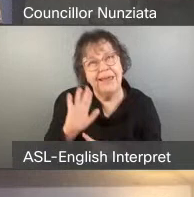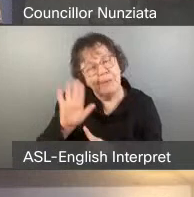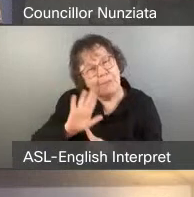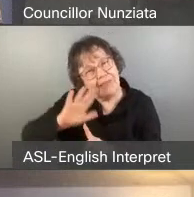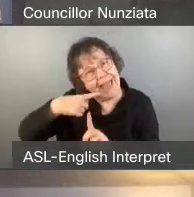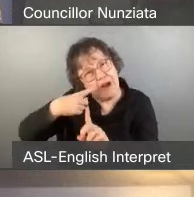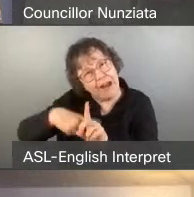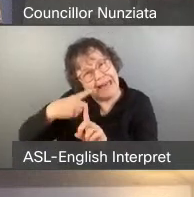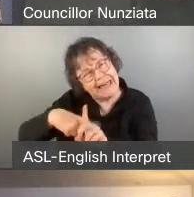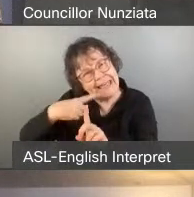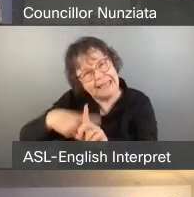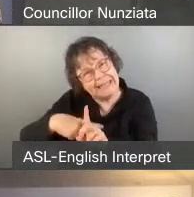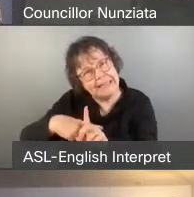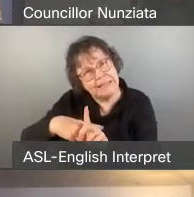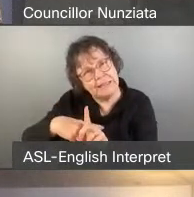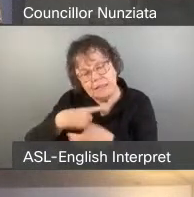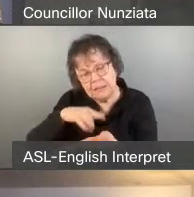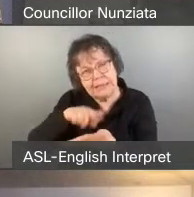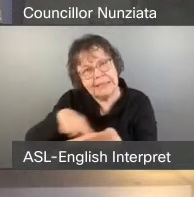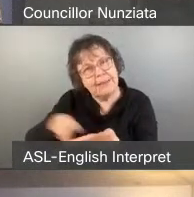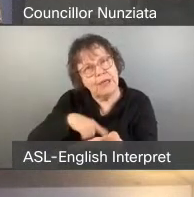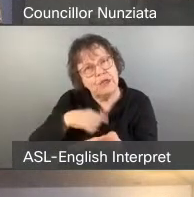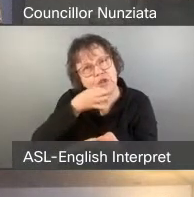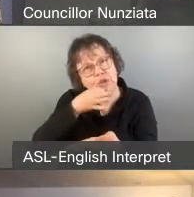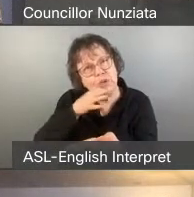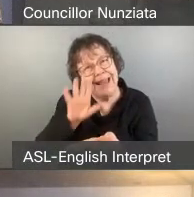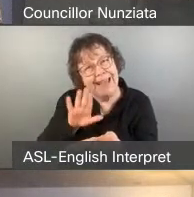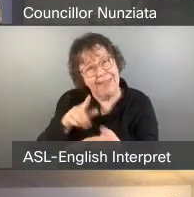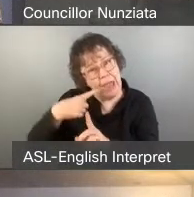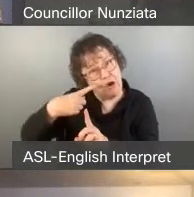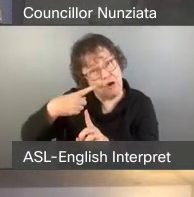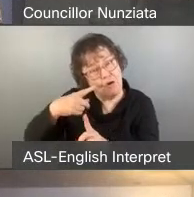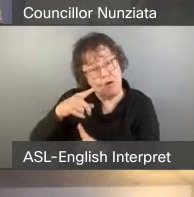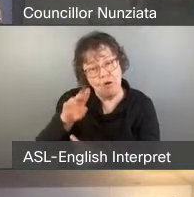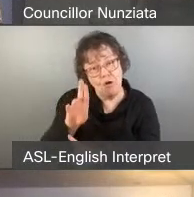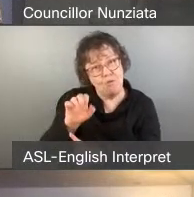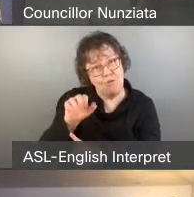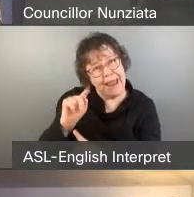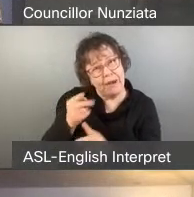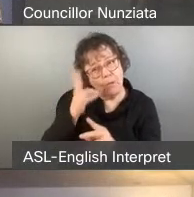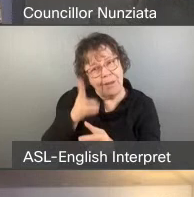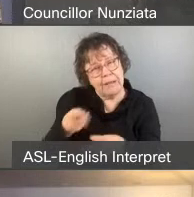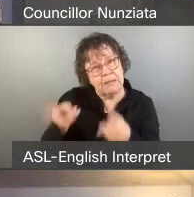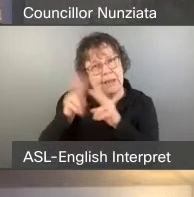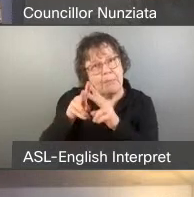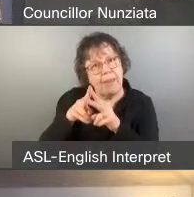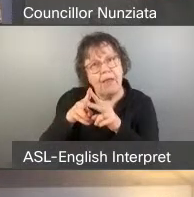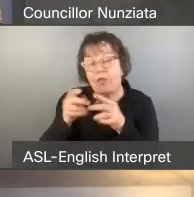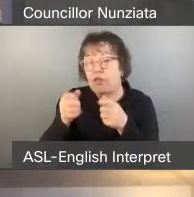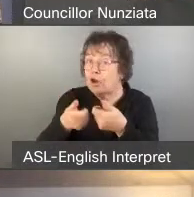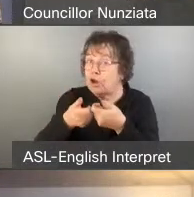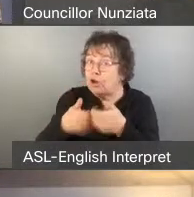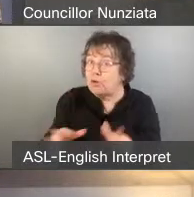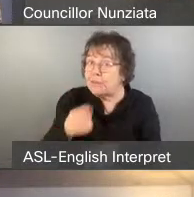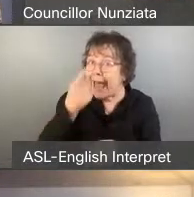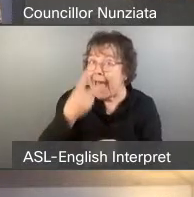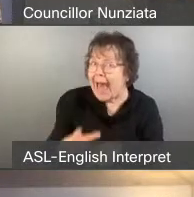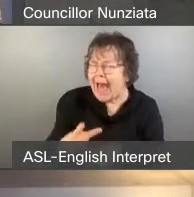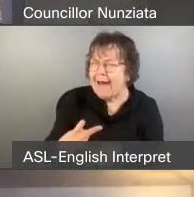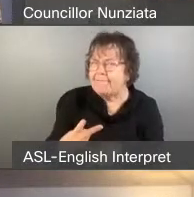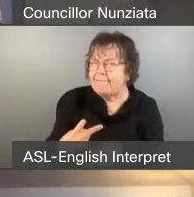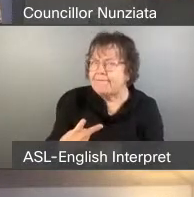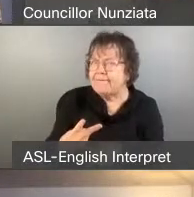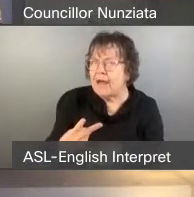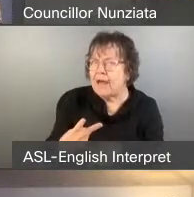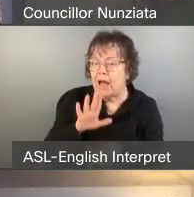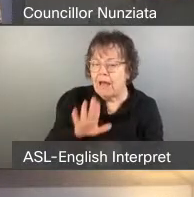talking about doubling their rent. If they have to double their rent, they're going to either lose half their space or move out of the city. We can't afford